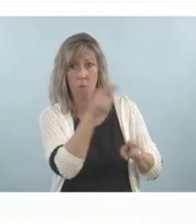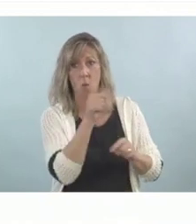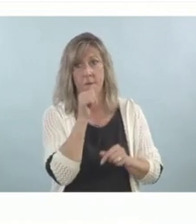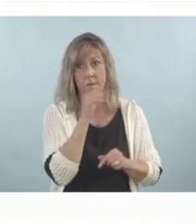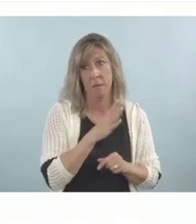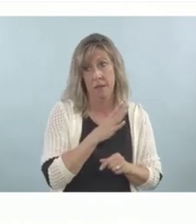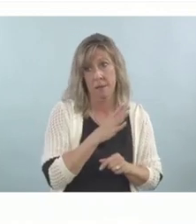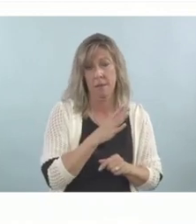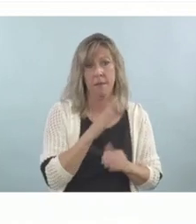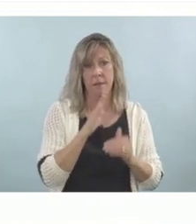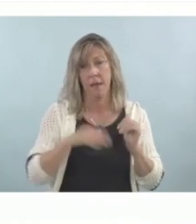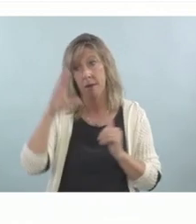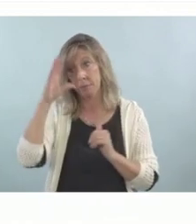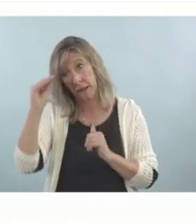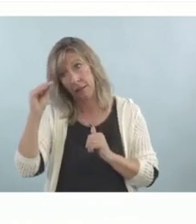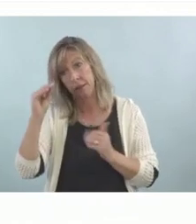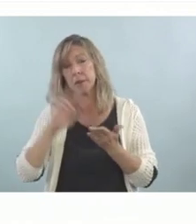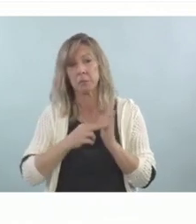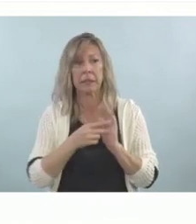sentences.